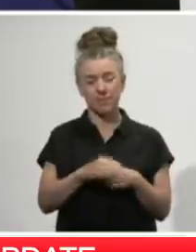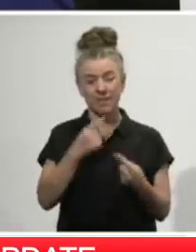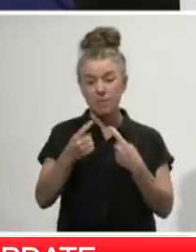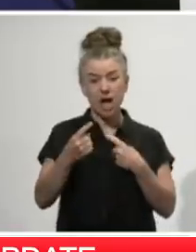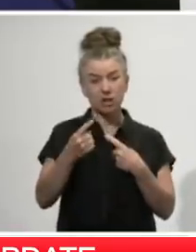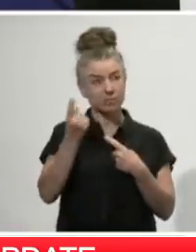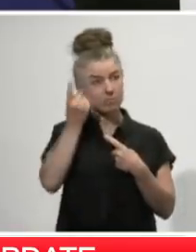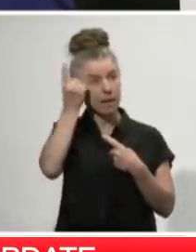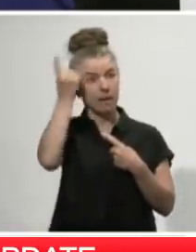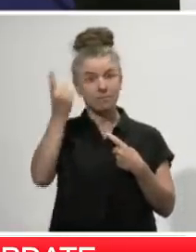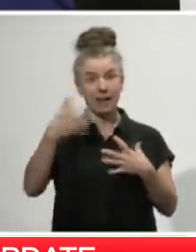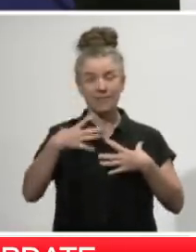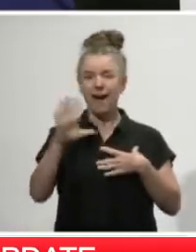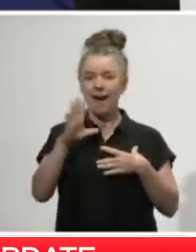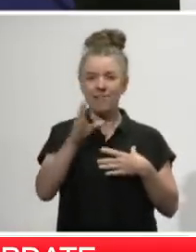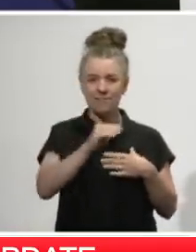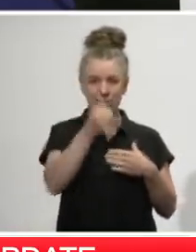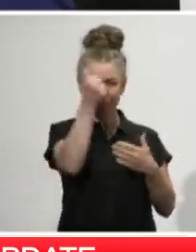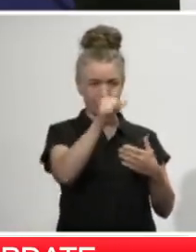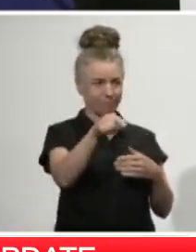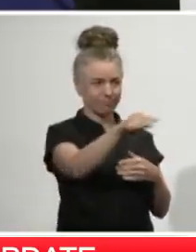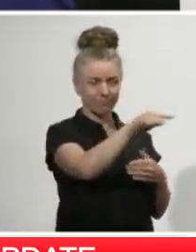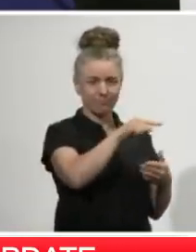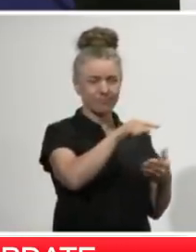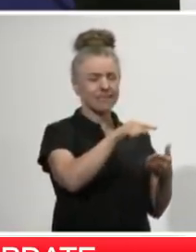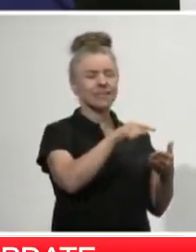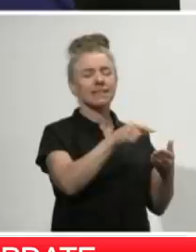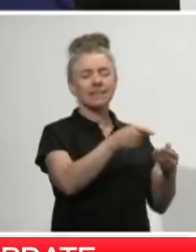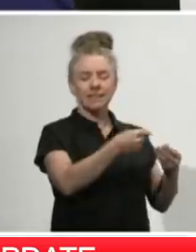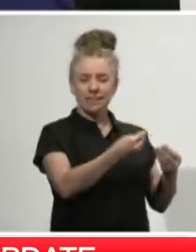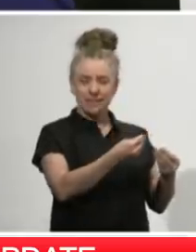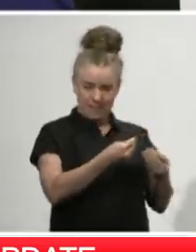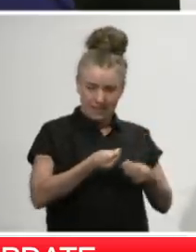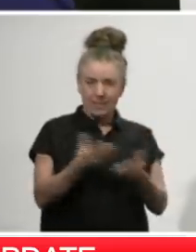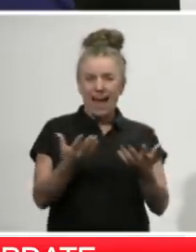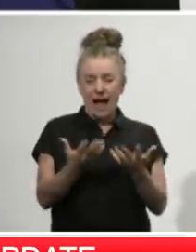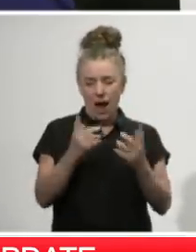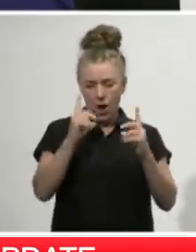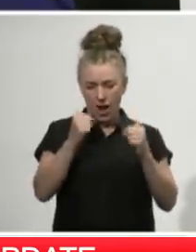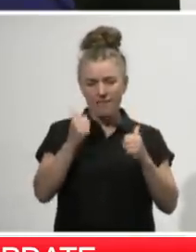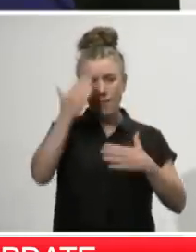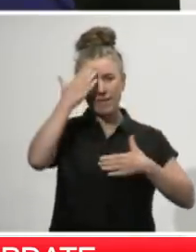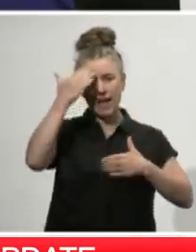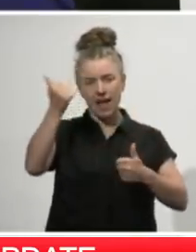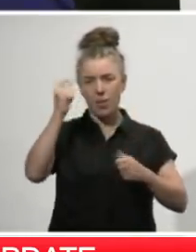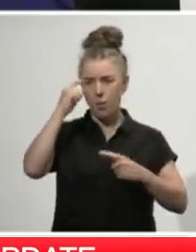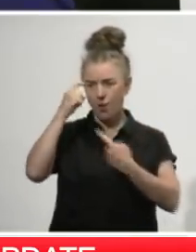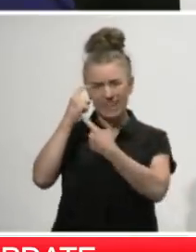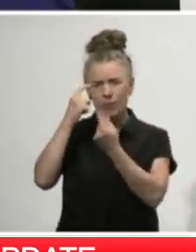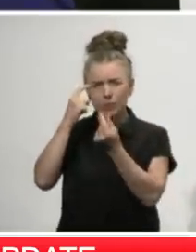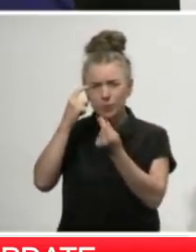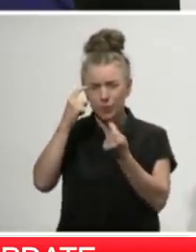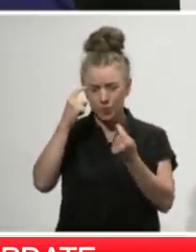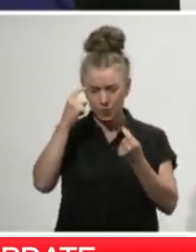health promotion and focuses on providing people with the tools they need to be able to manage their worries, look after their mental health and connect with